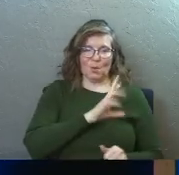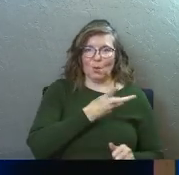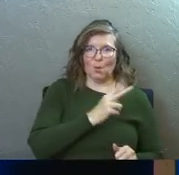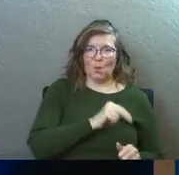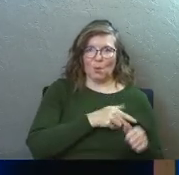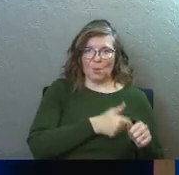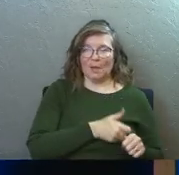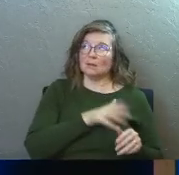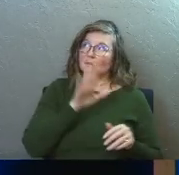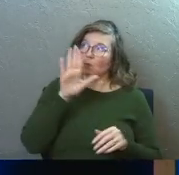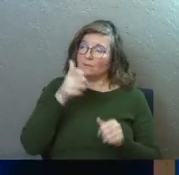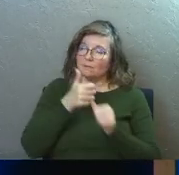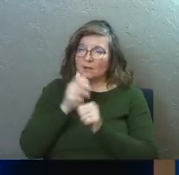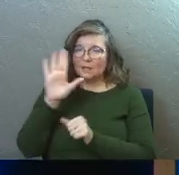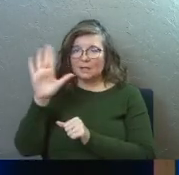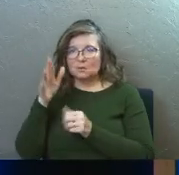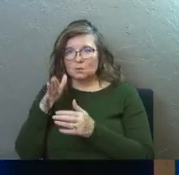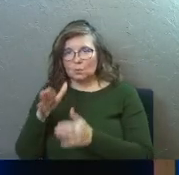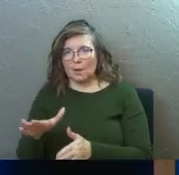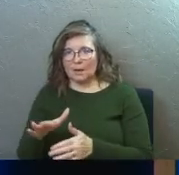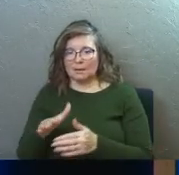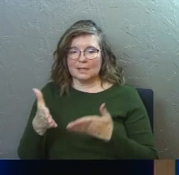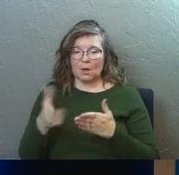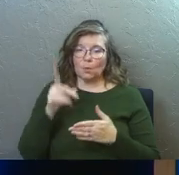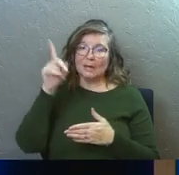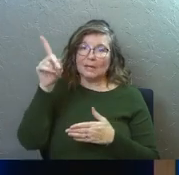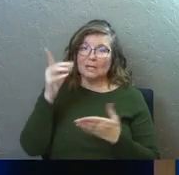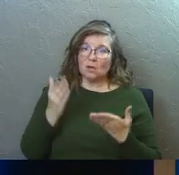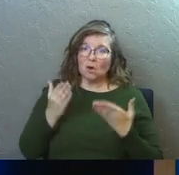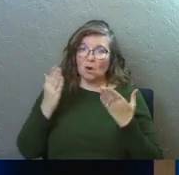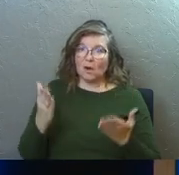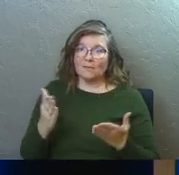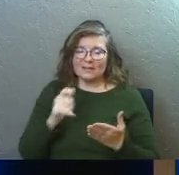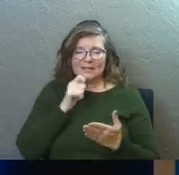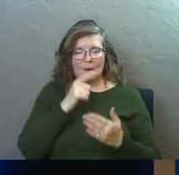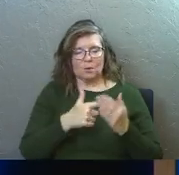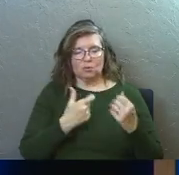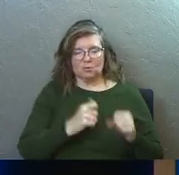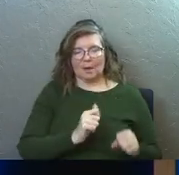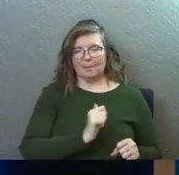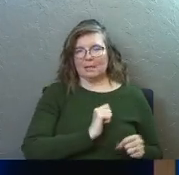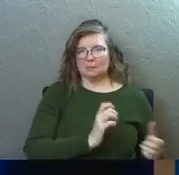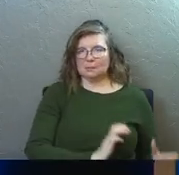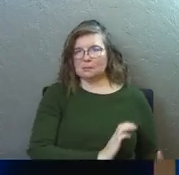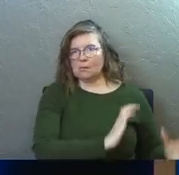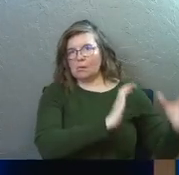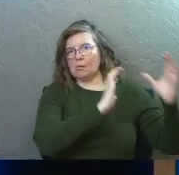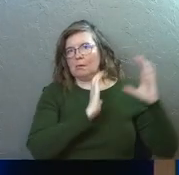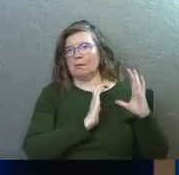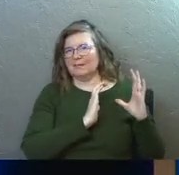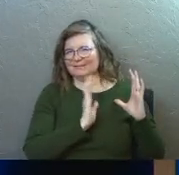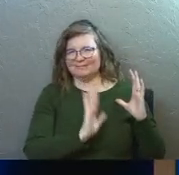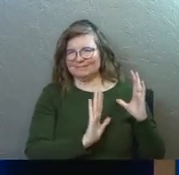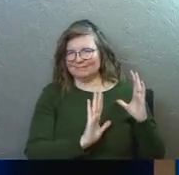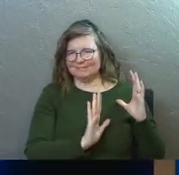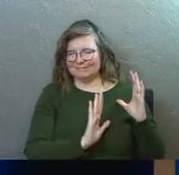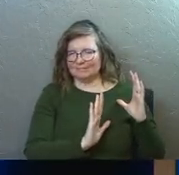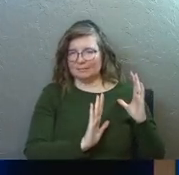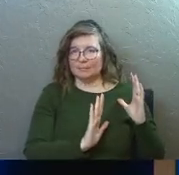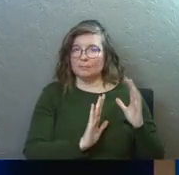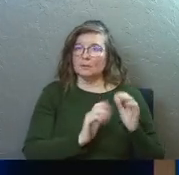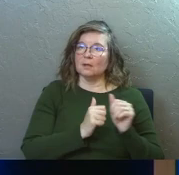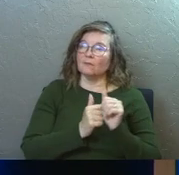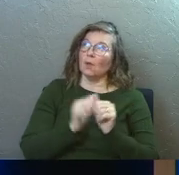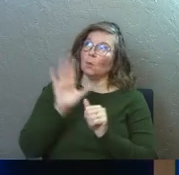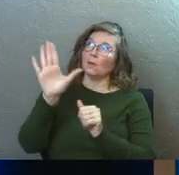We've got to go his way, enter that his way, carry what he offers to us, not what we try to carry for ourselves, to do right by him, to be right with him,